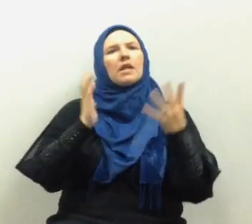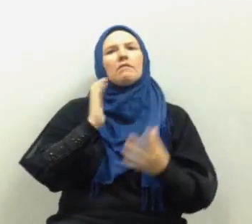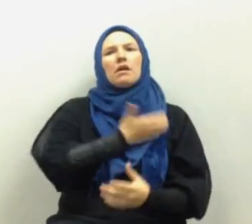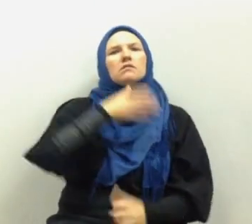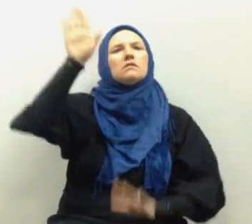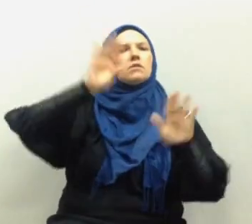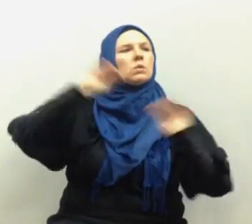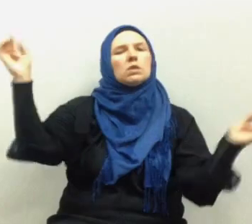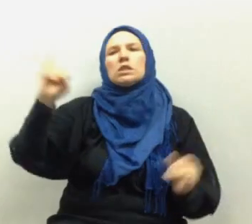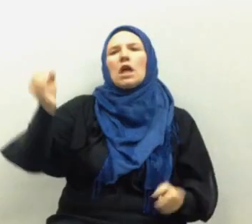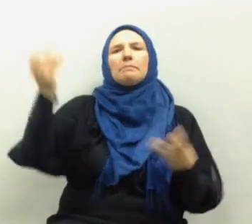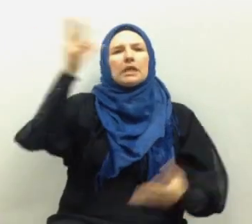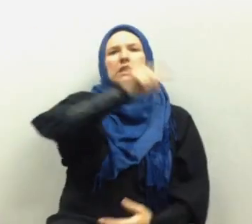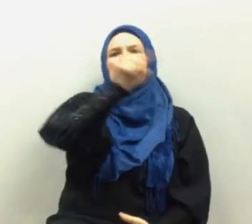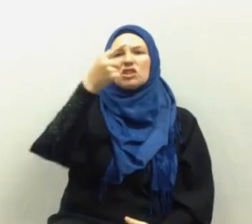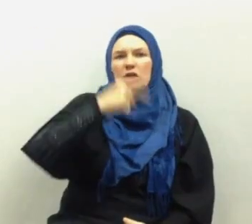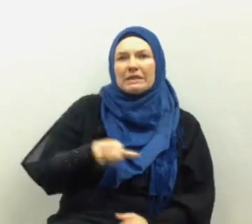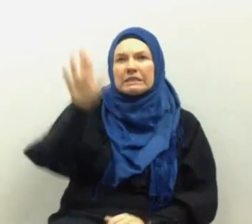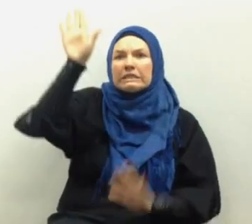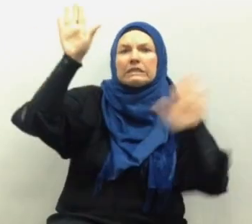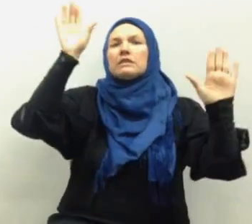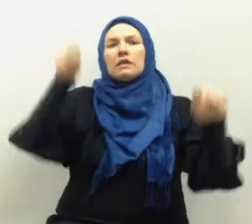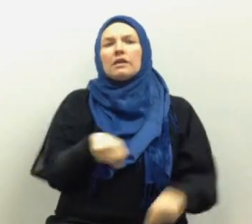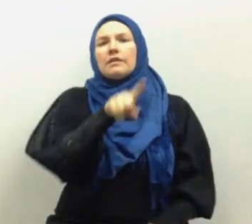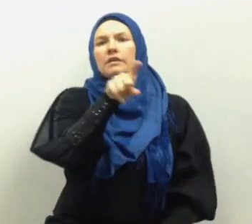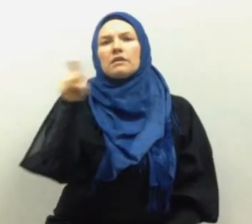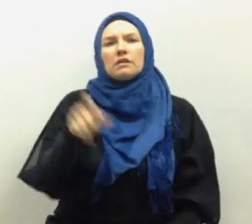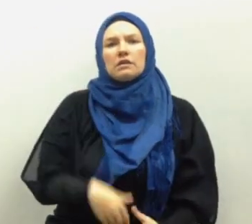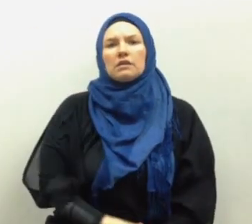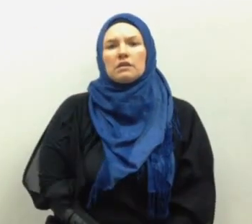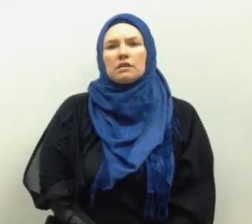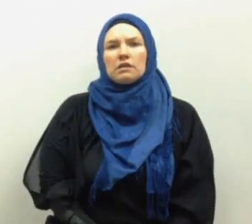how many of us here are uninsured can I see a show of hands